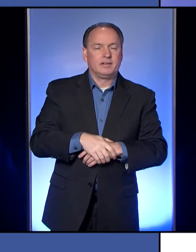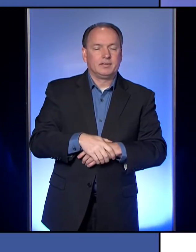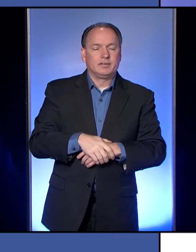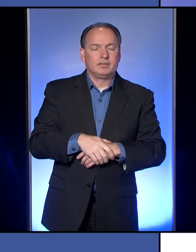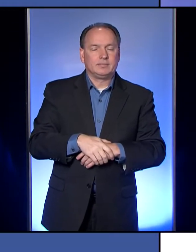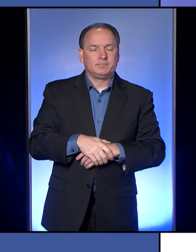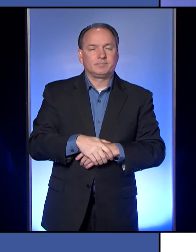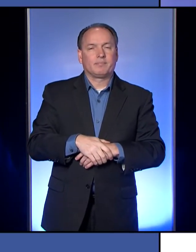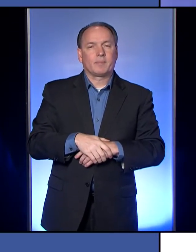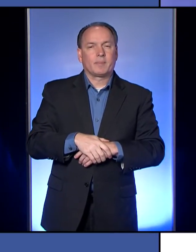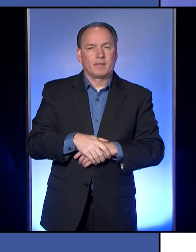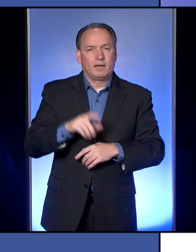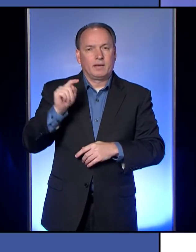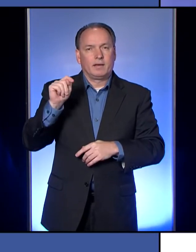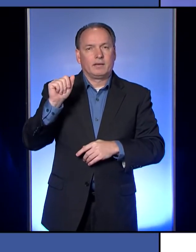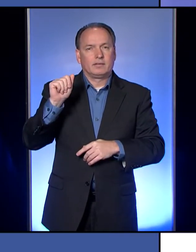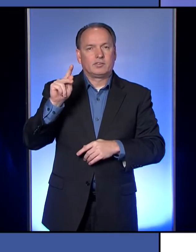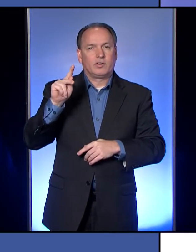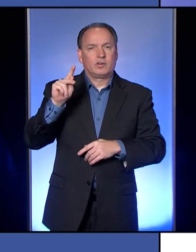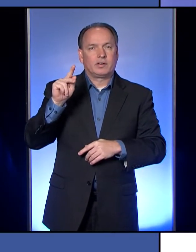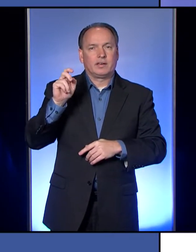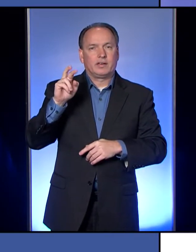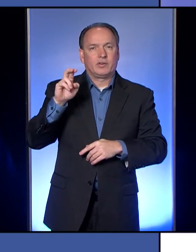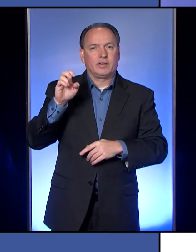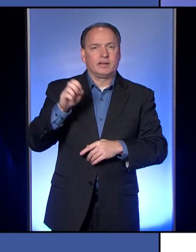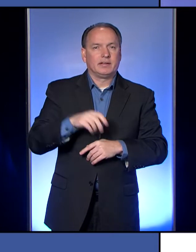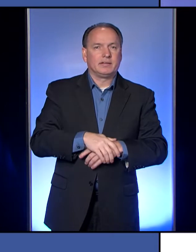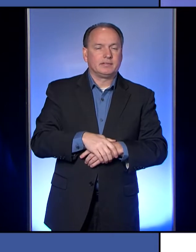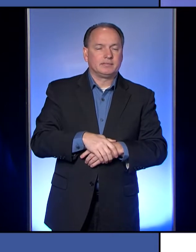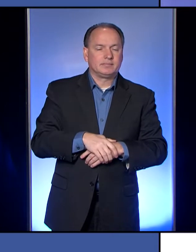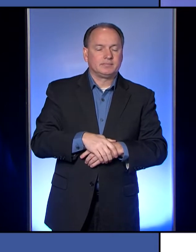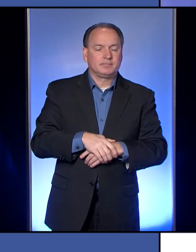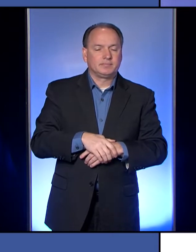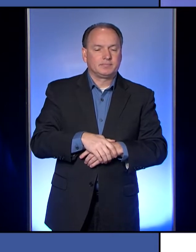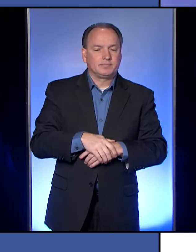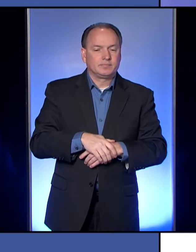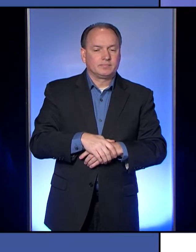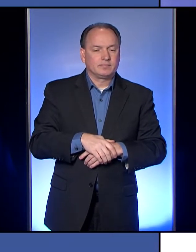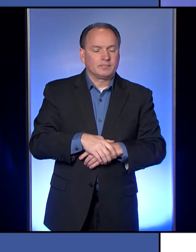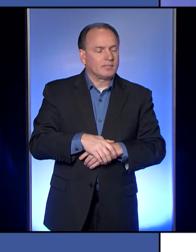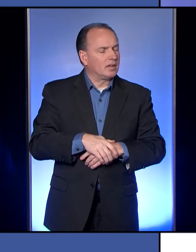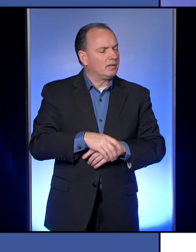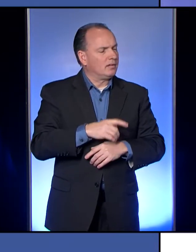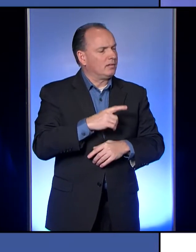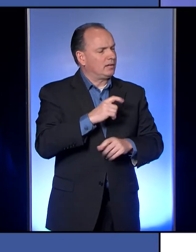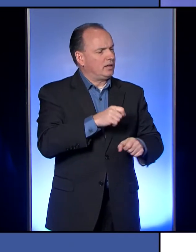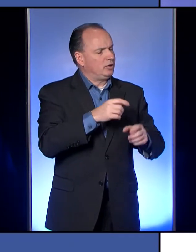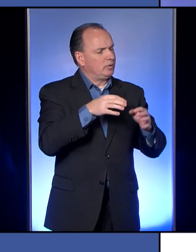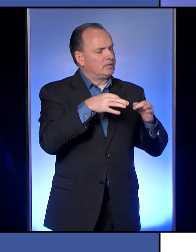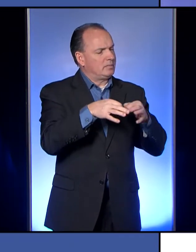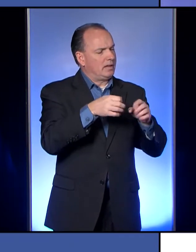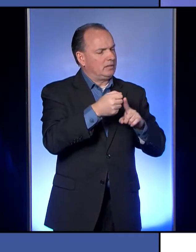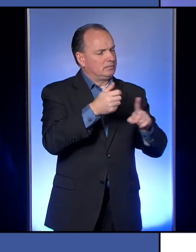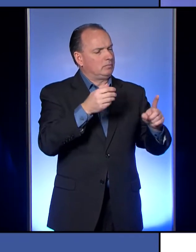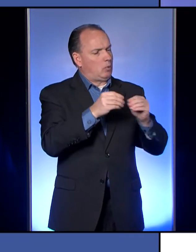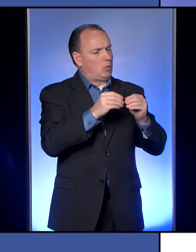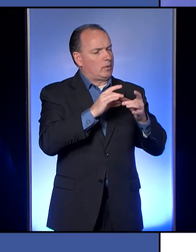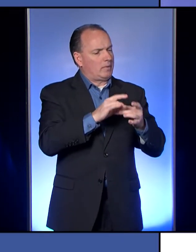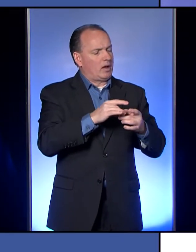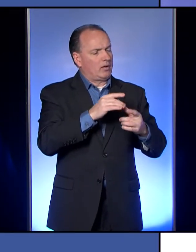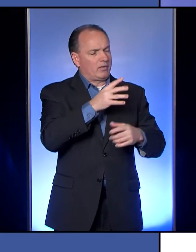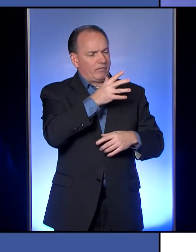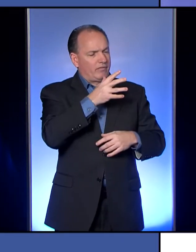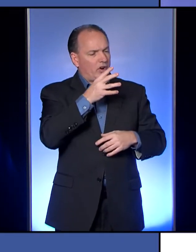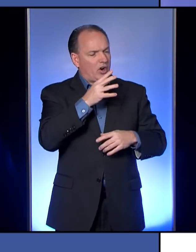Talk Erie. Yes. I wanted to ask about this auction, this farm auction. Uh, just, just